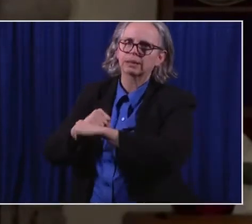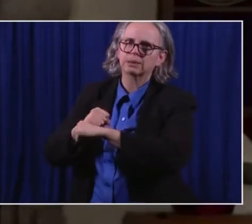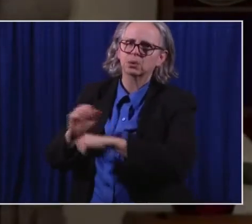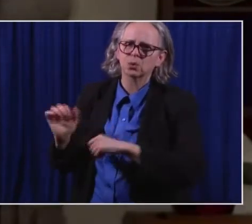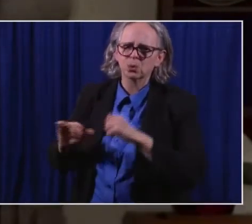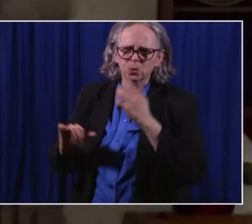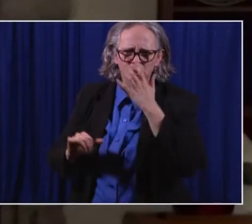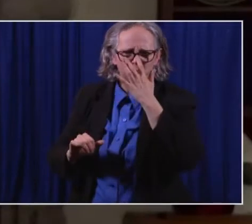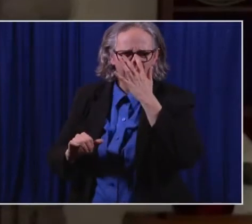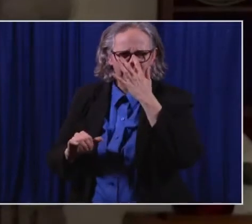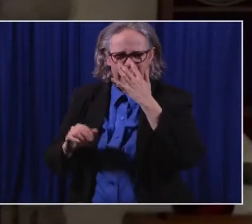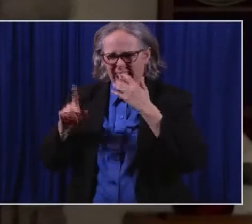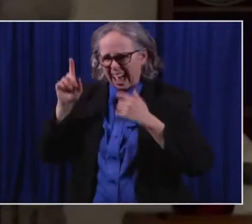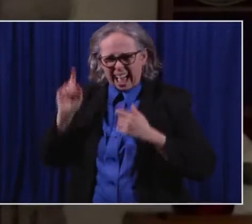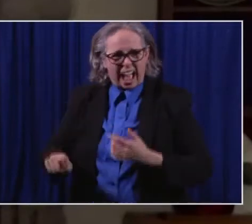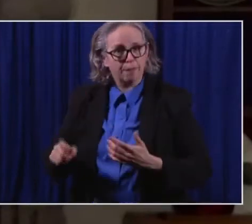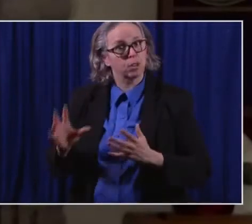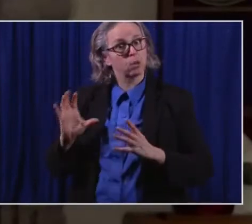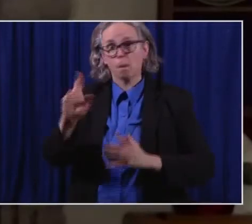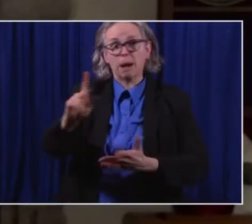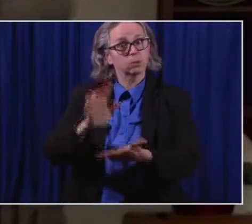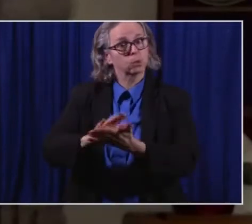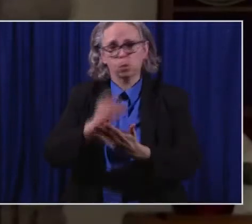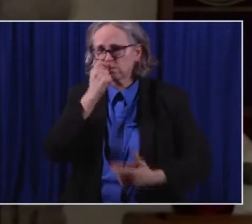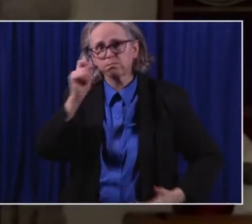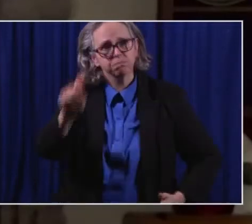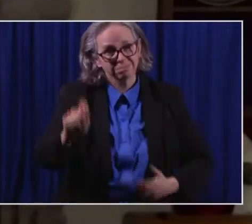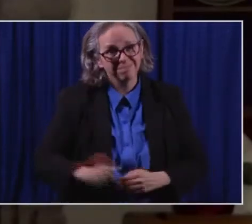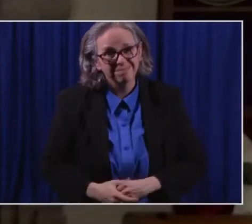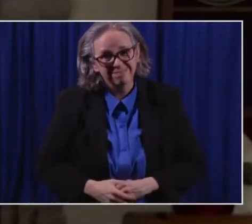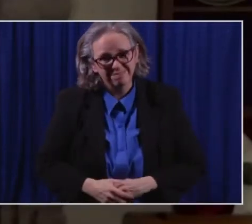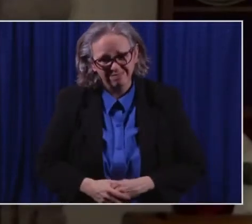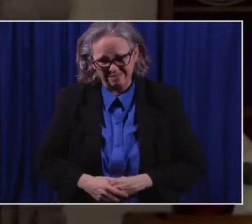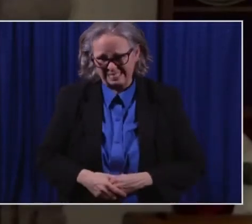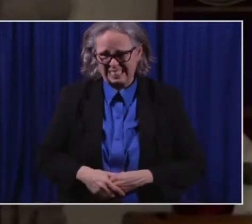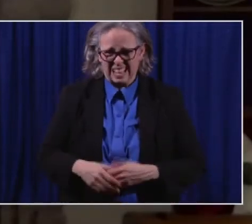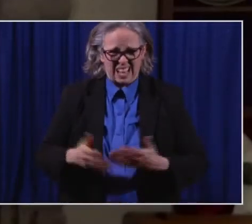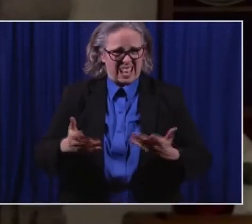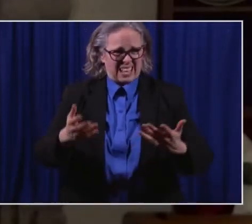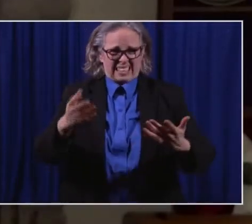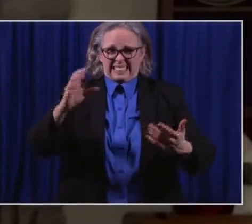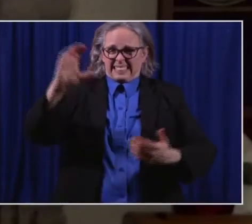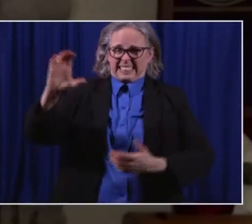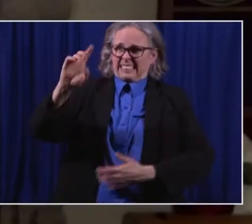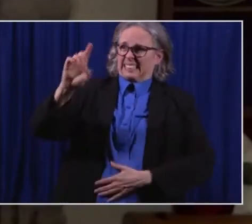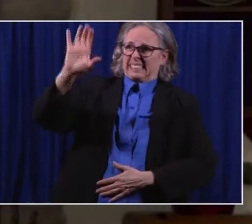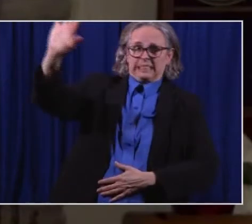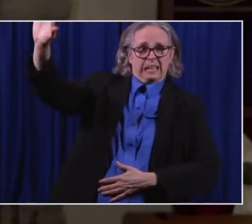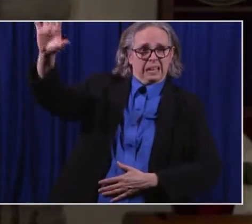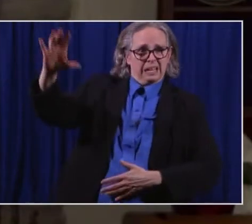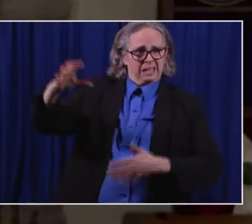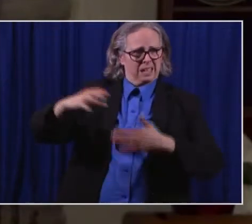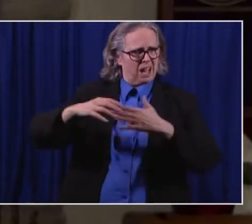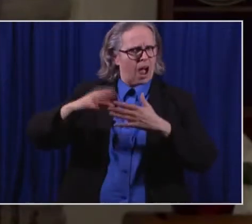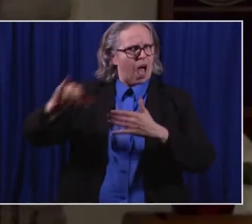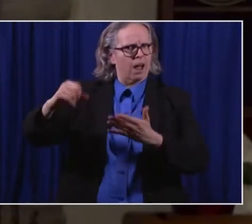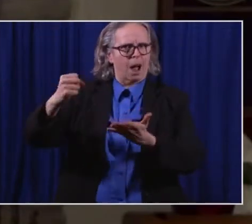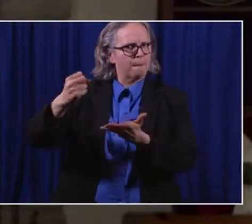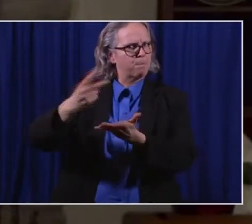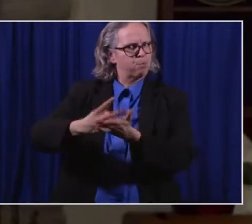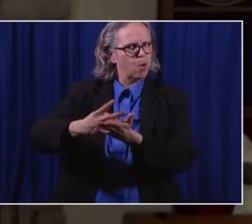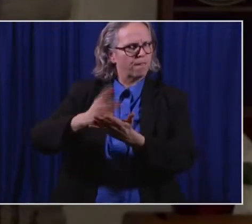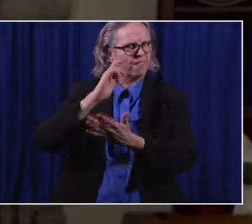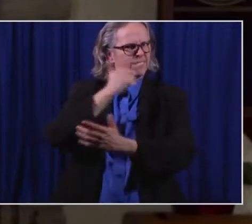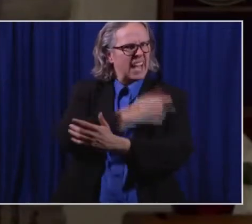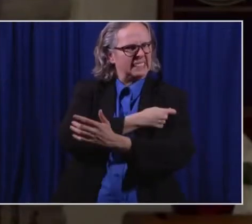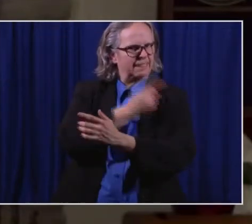get them back in school. Now, you know, of course, that CDC has not provided this vaccine can go to anyone